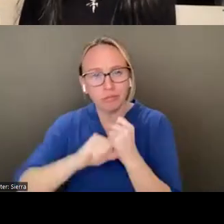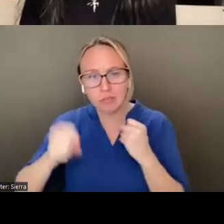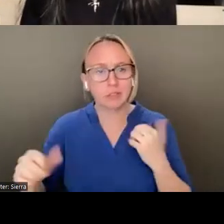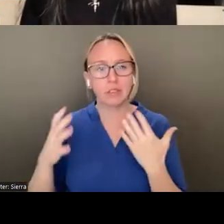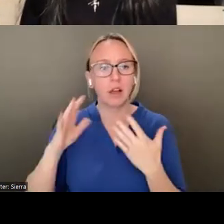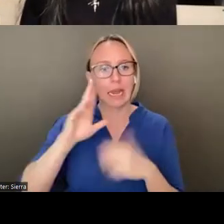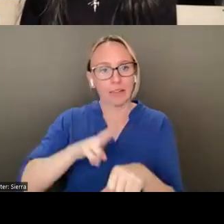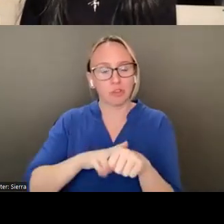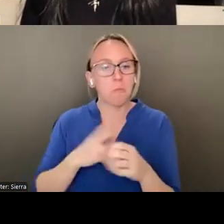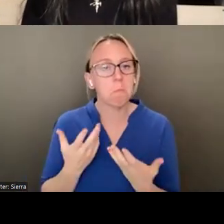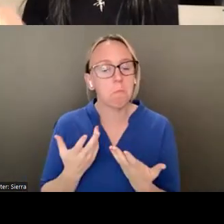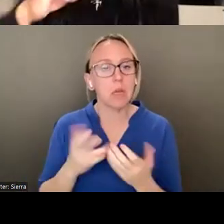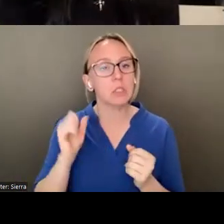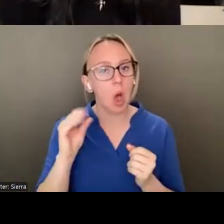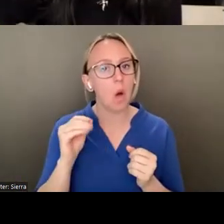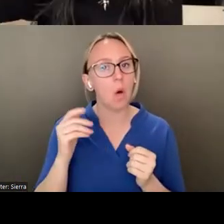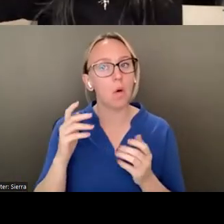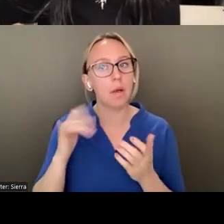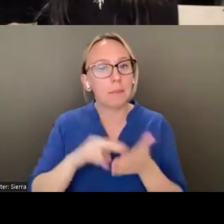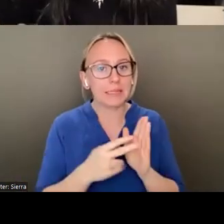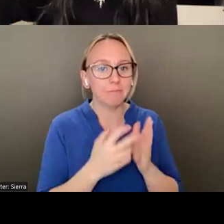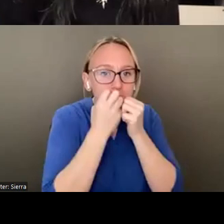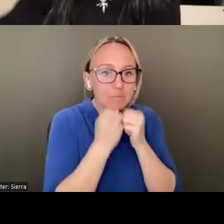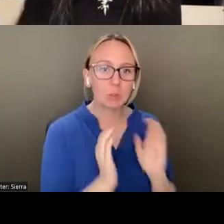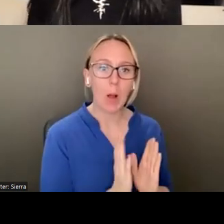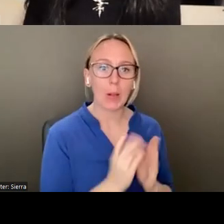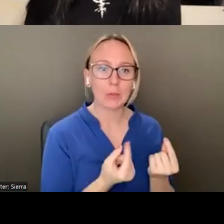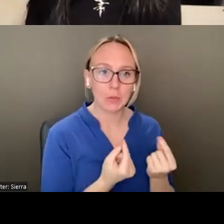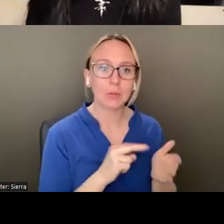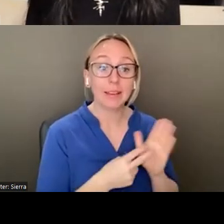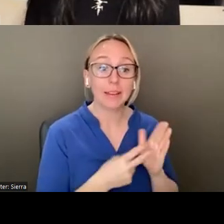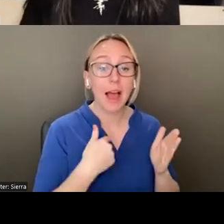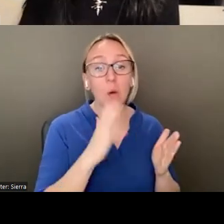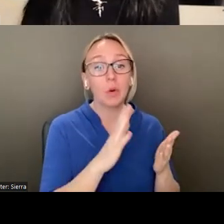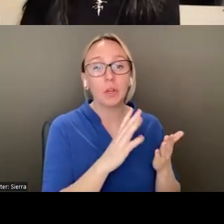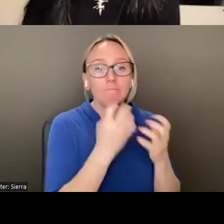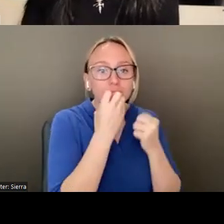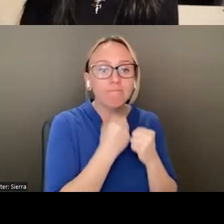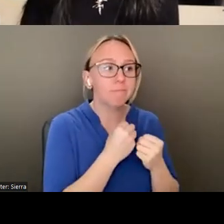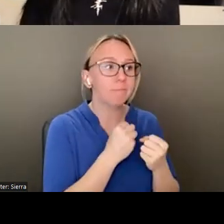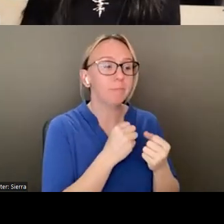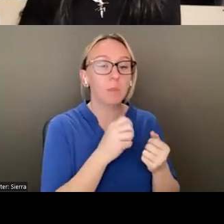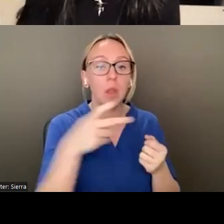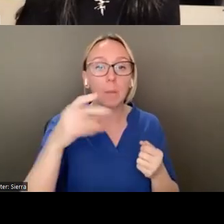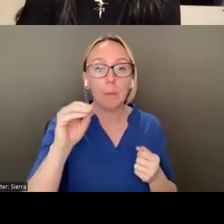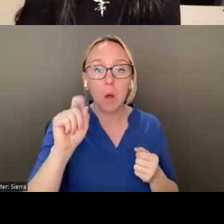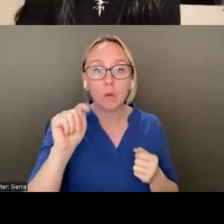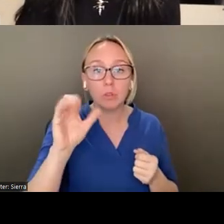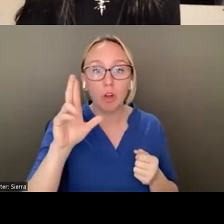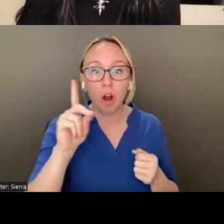trying to capture a moment in my sketchbook, write about it, fumble with words.